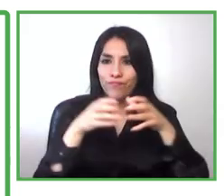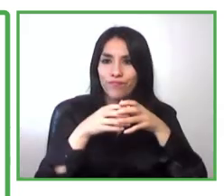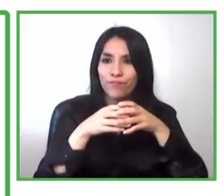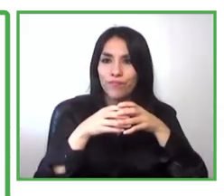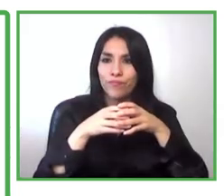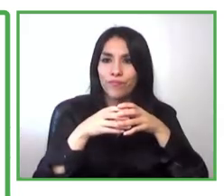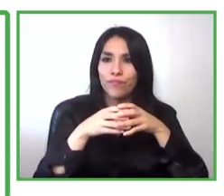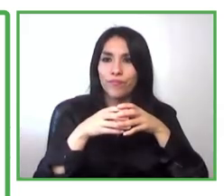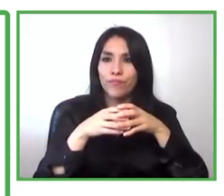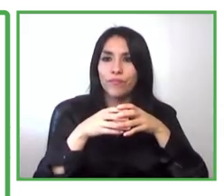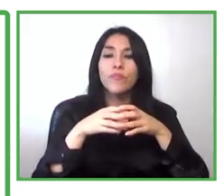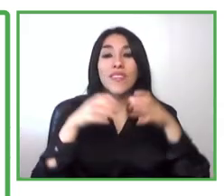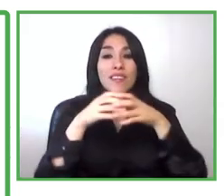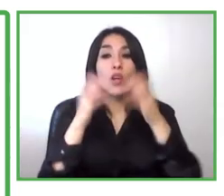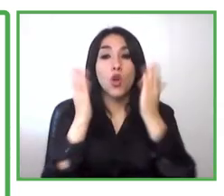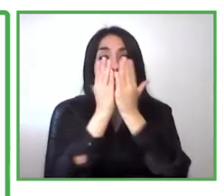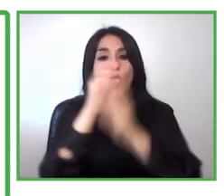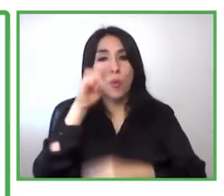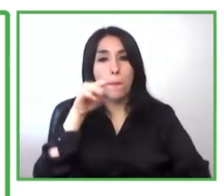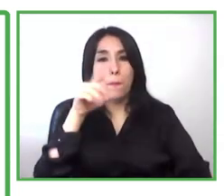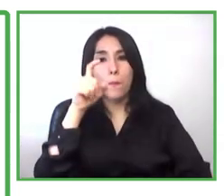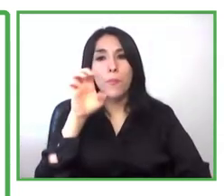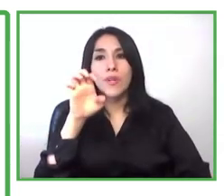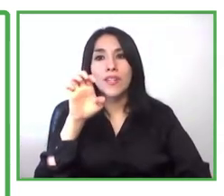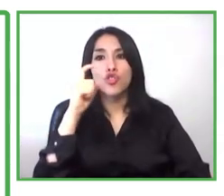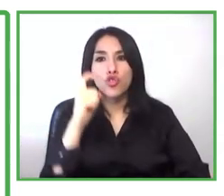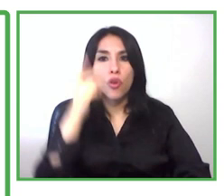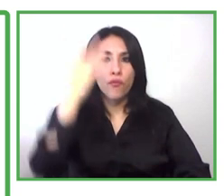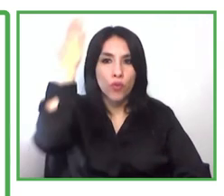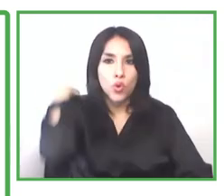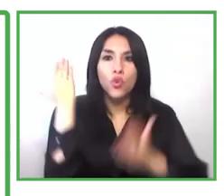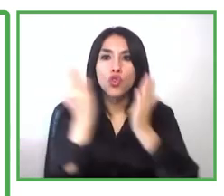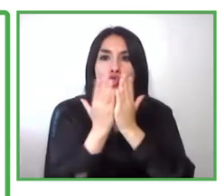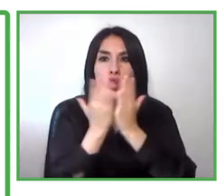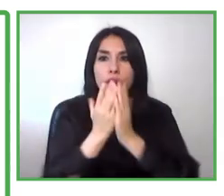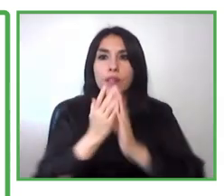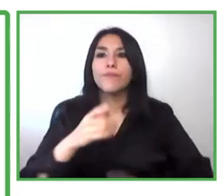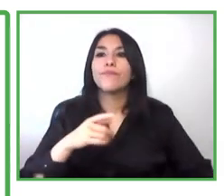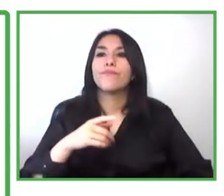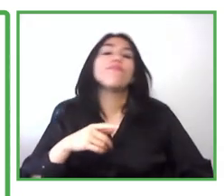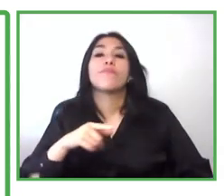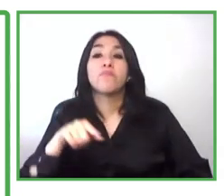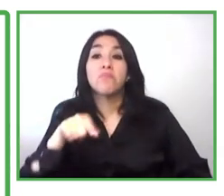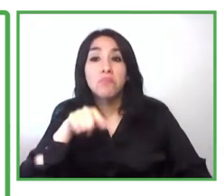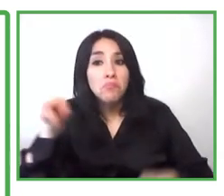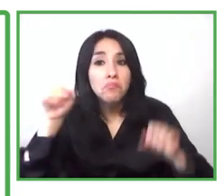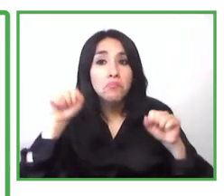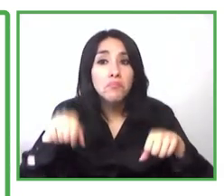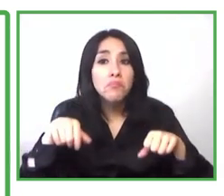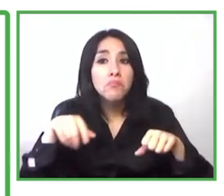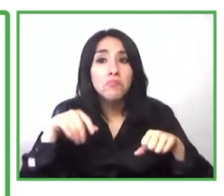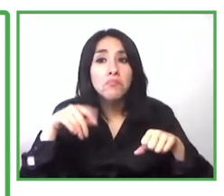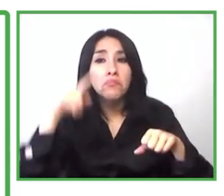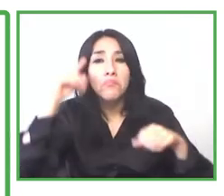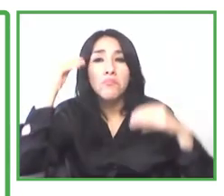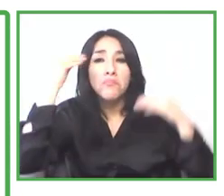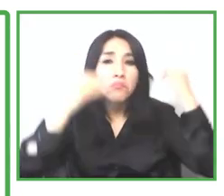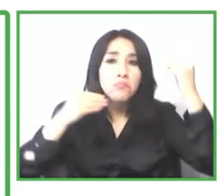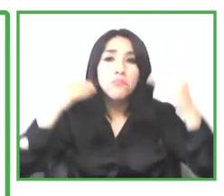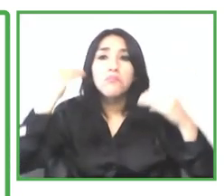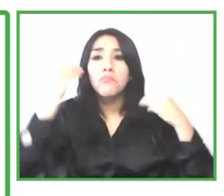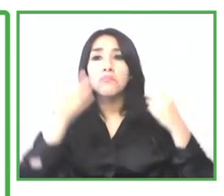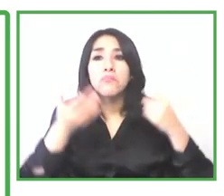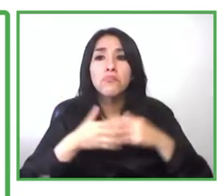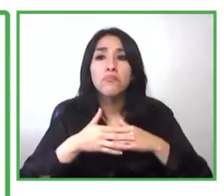for for them and sometimes it's quite difficult to measure the impact because actually everything is online